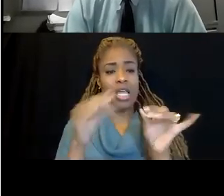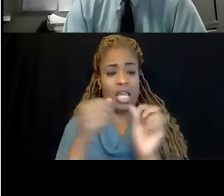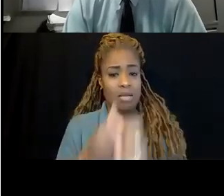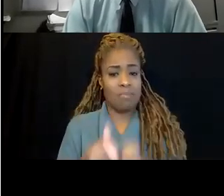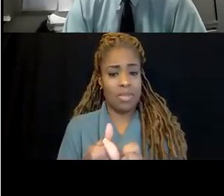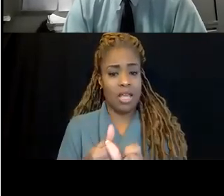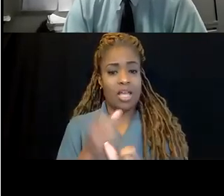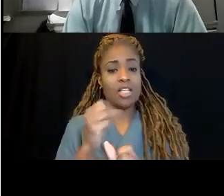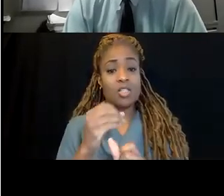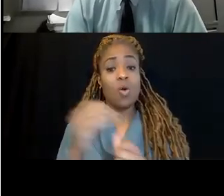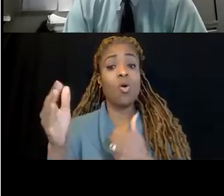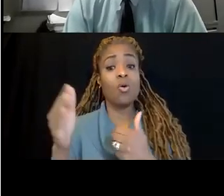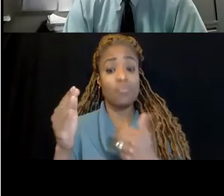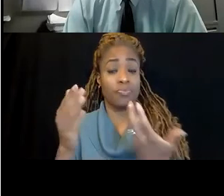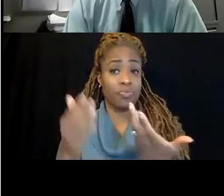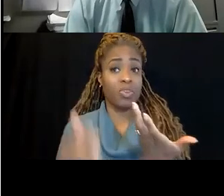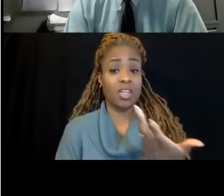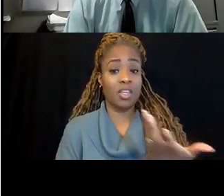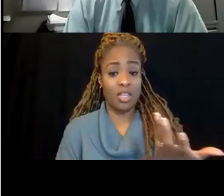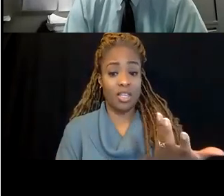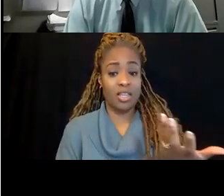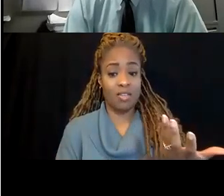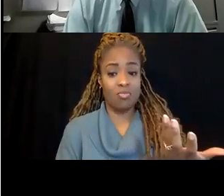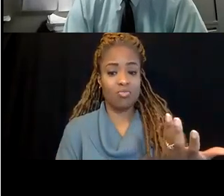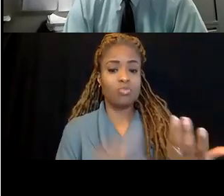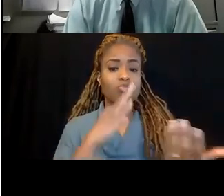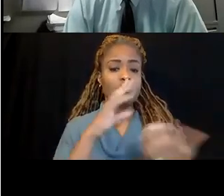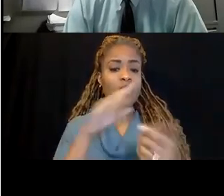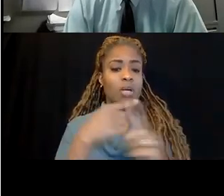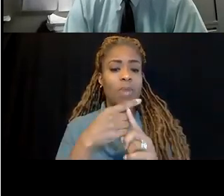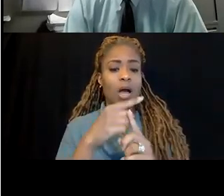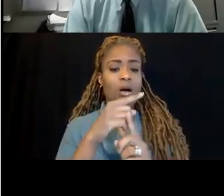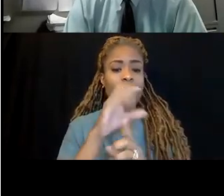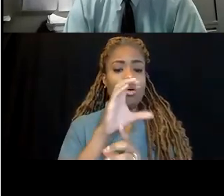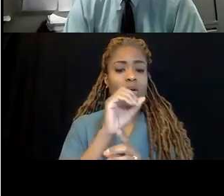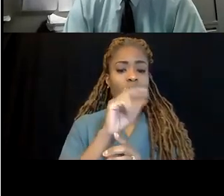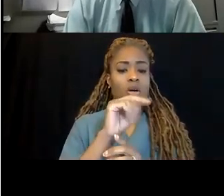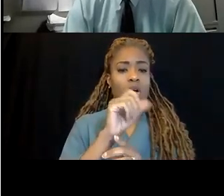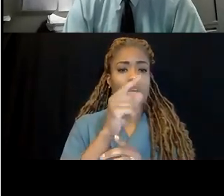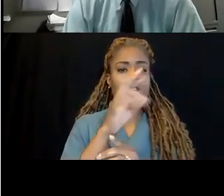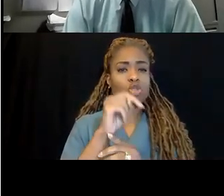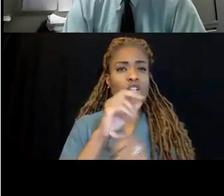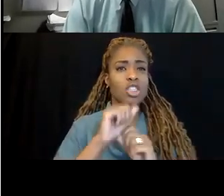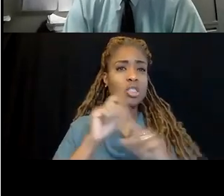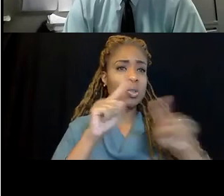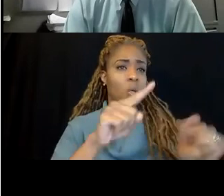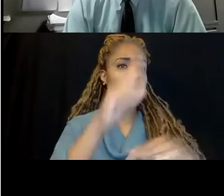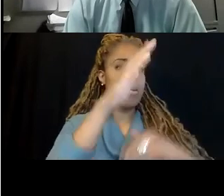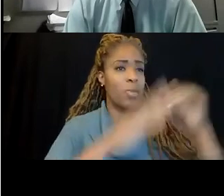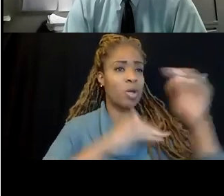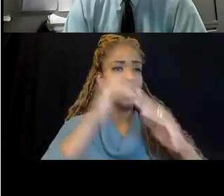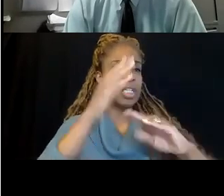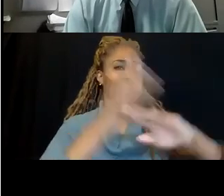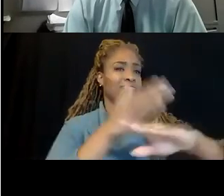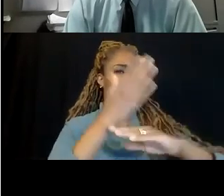And so, even though we're in a construction area and getting out to buildings under construction, we're